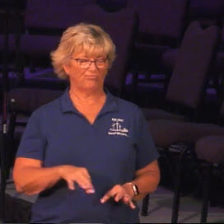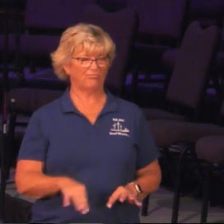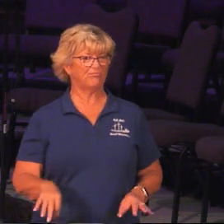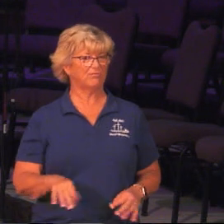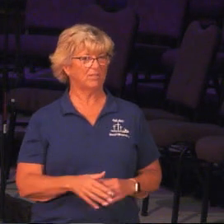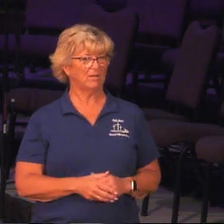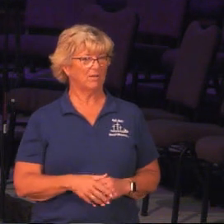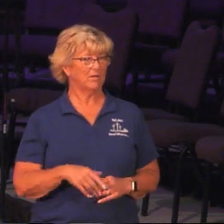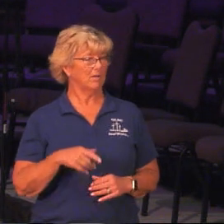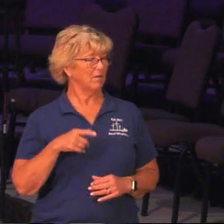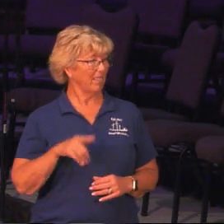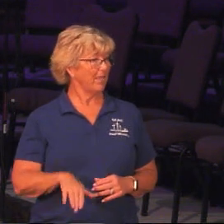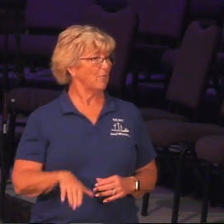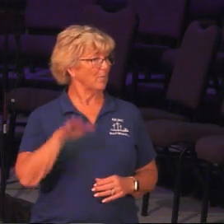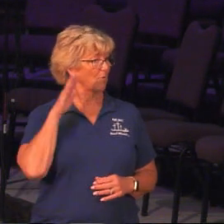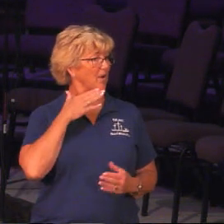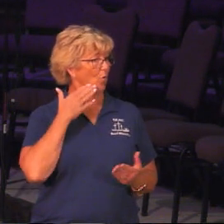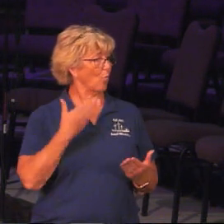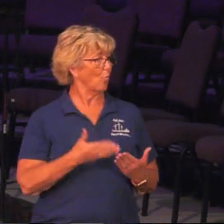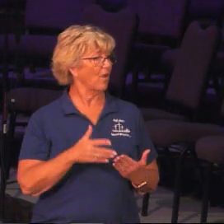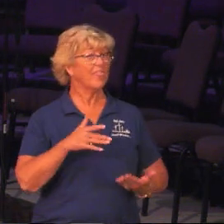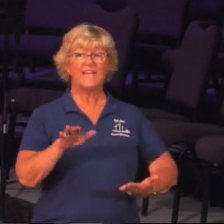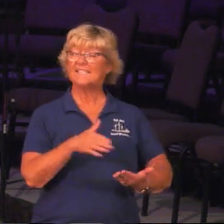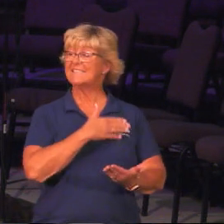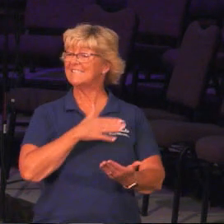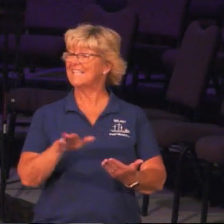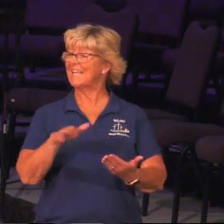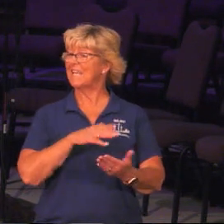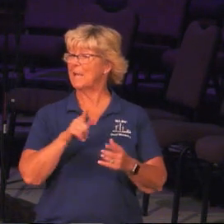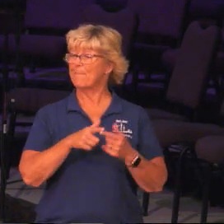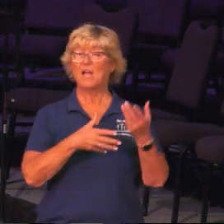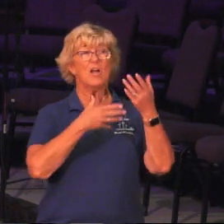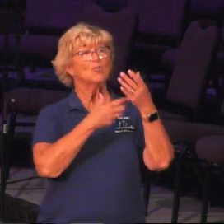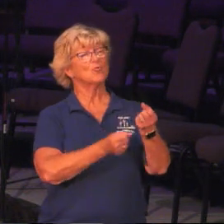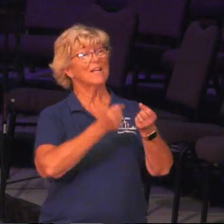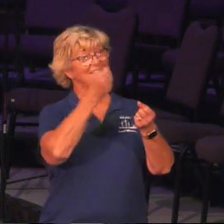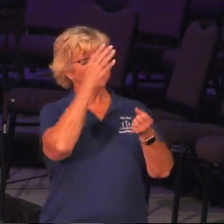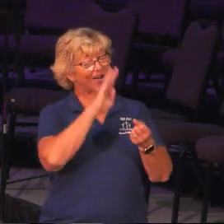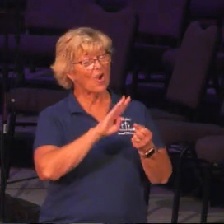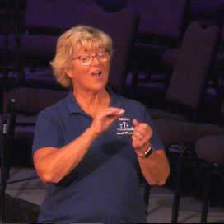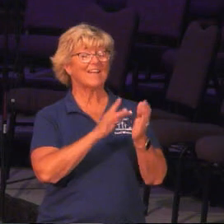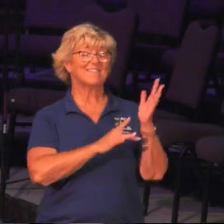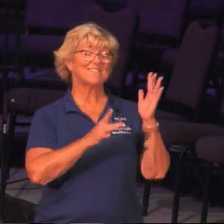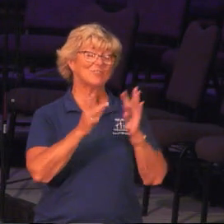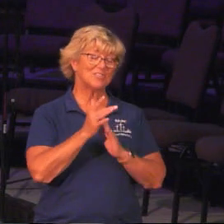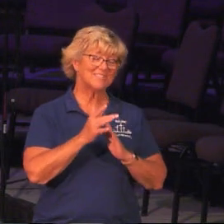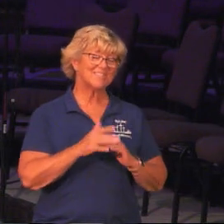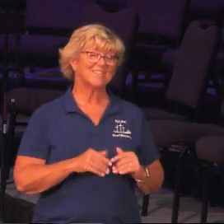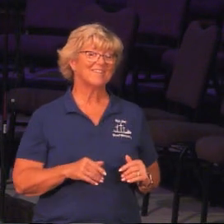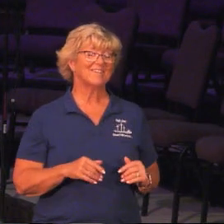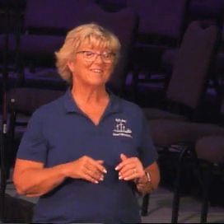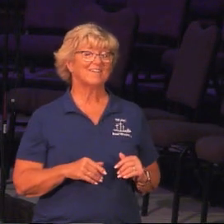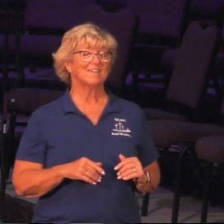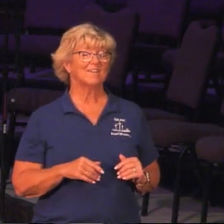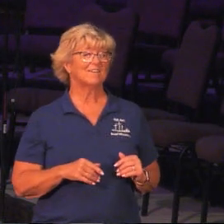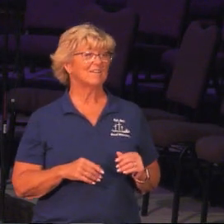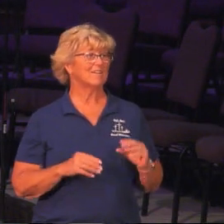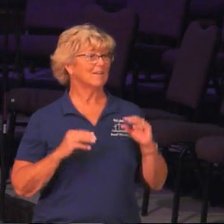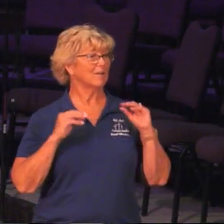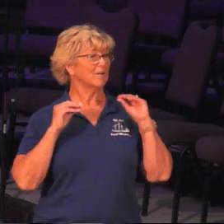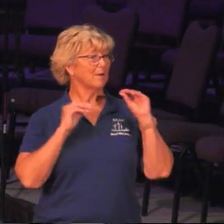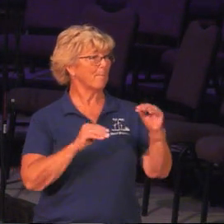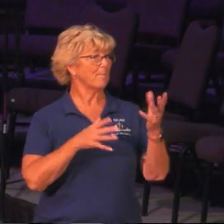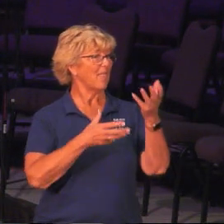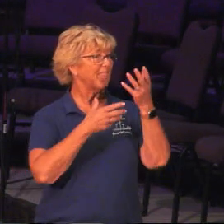were brought up well. They sing songs to us about trusting Christ and how, how they've put, um, their, um, trait,